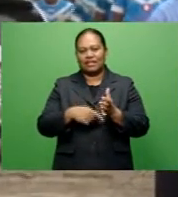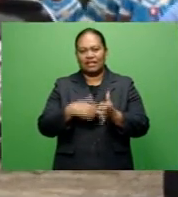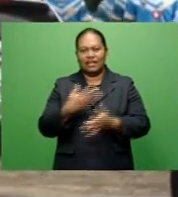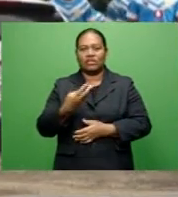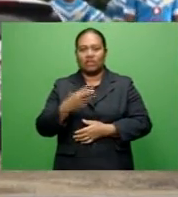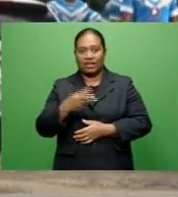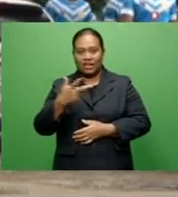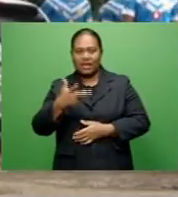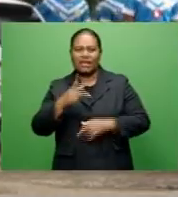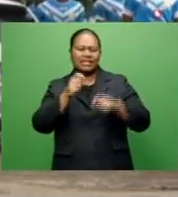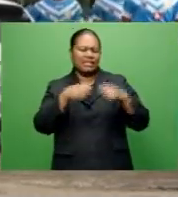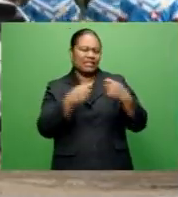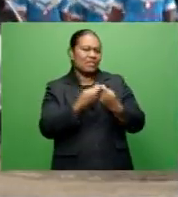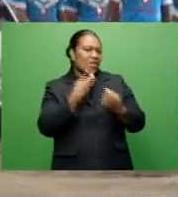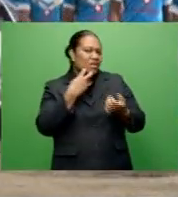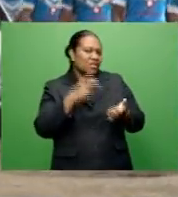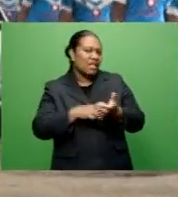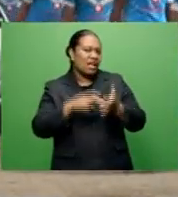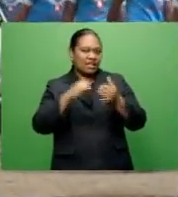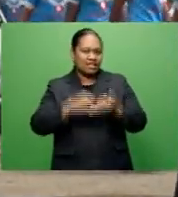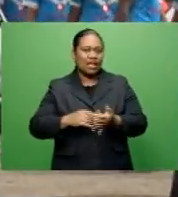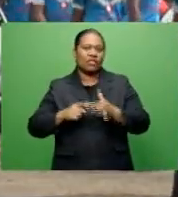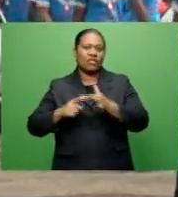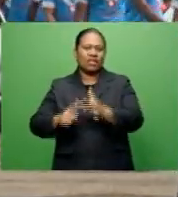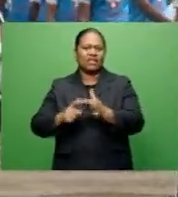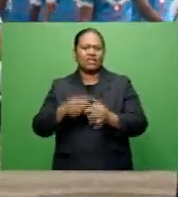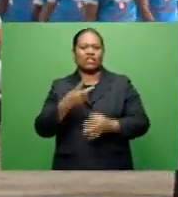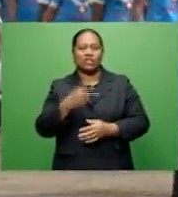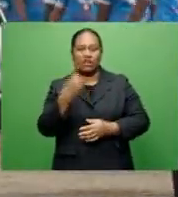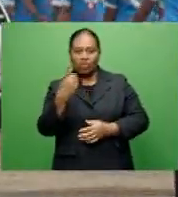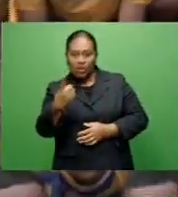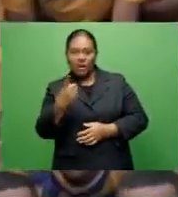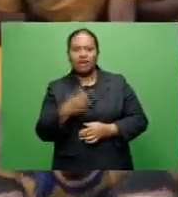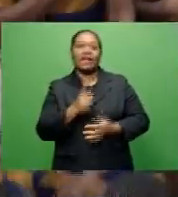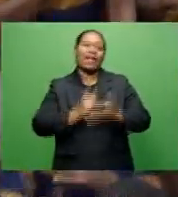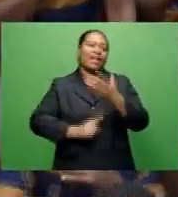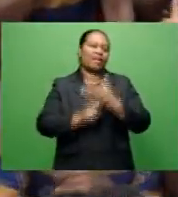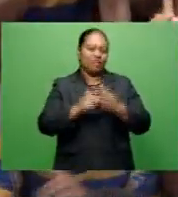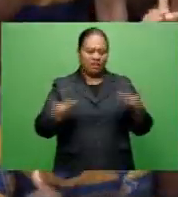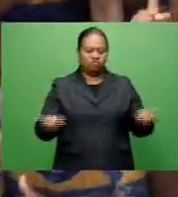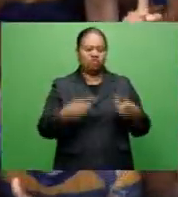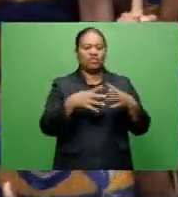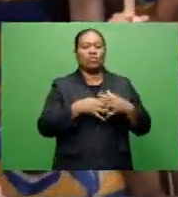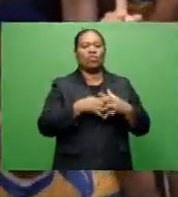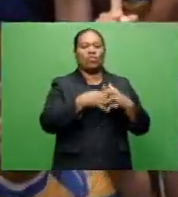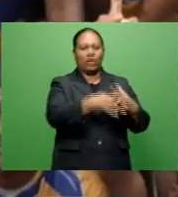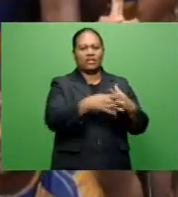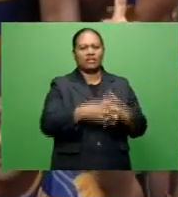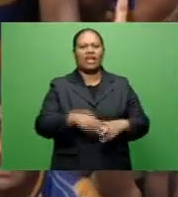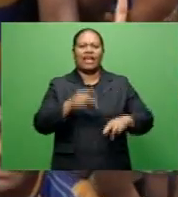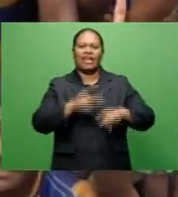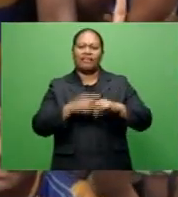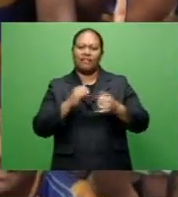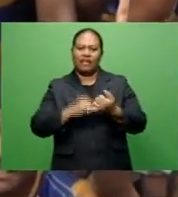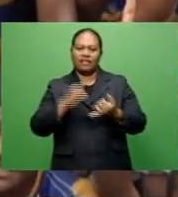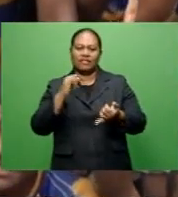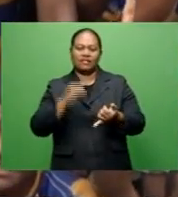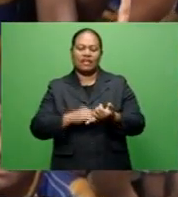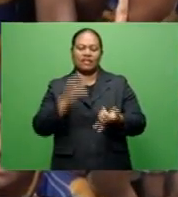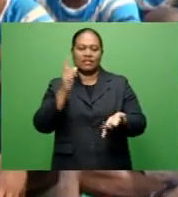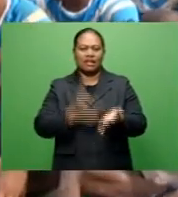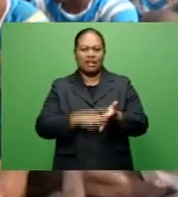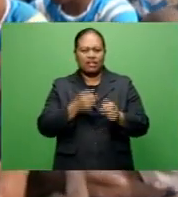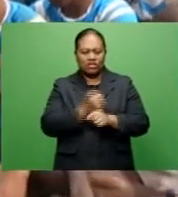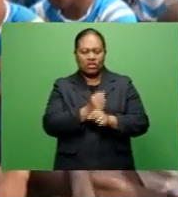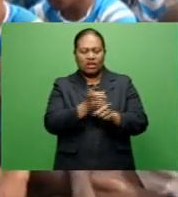been registered in the Southeast Division, while 21 teams will compete in the Western Division. FSS RL General Secretary Dan